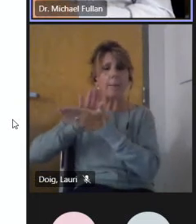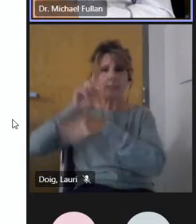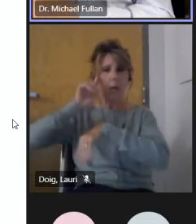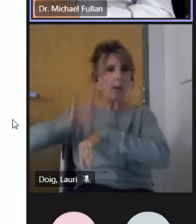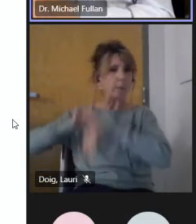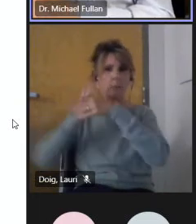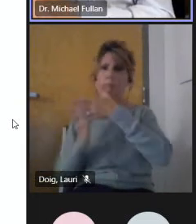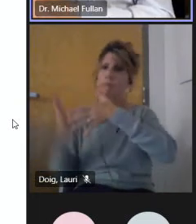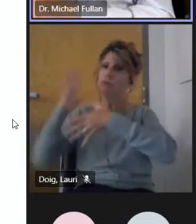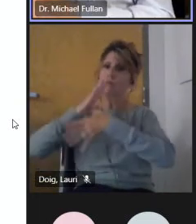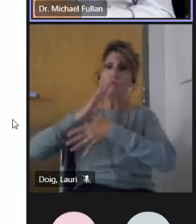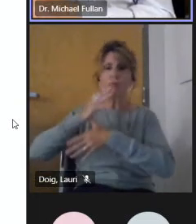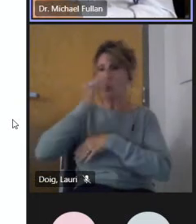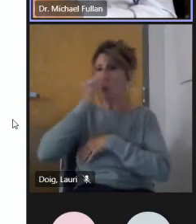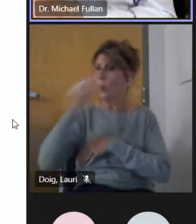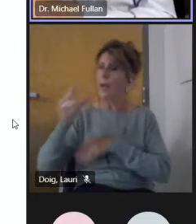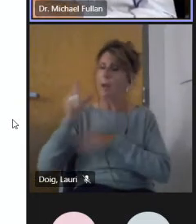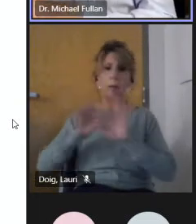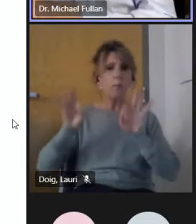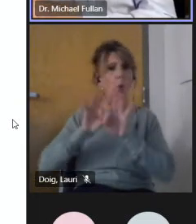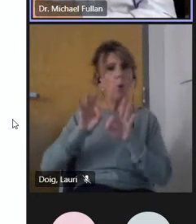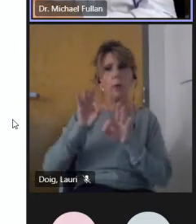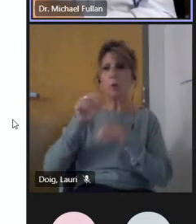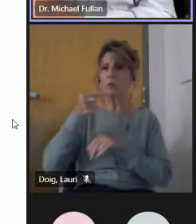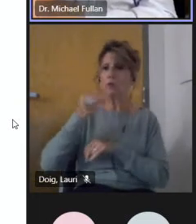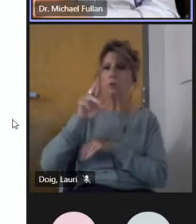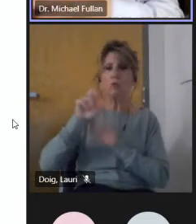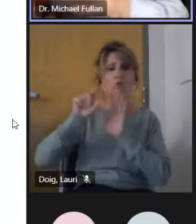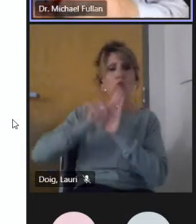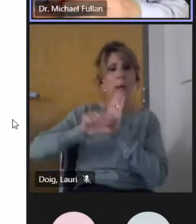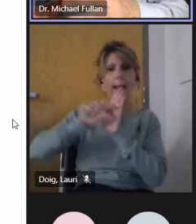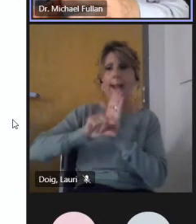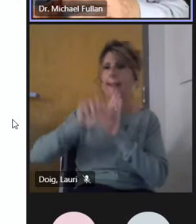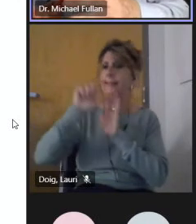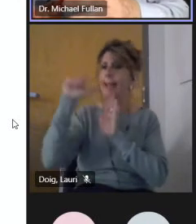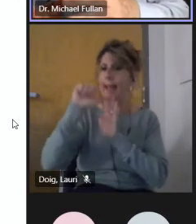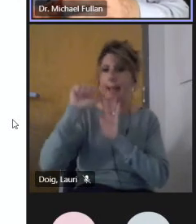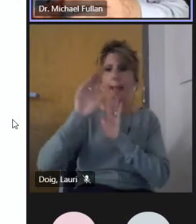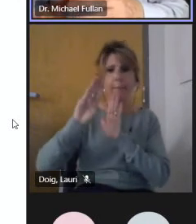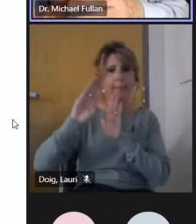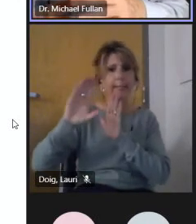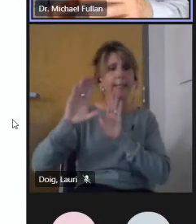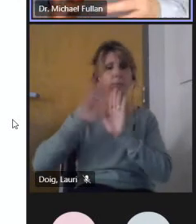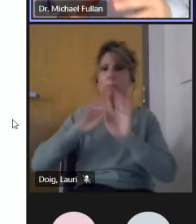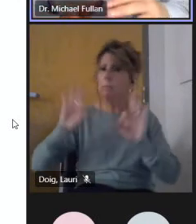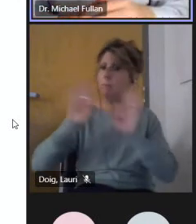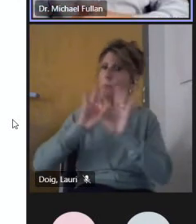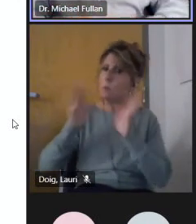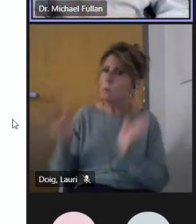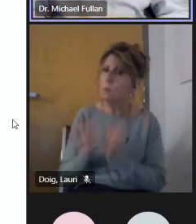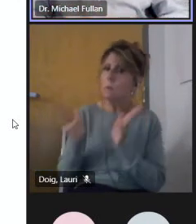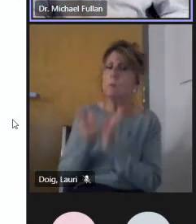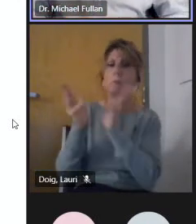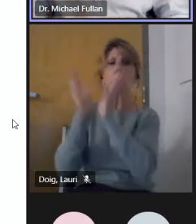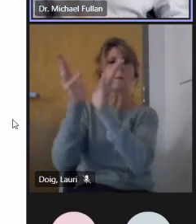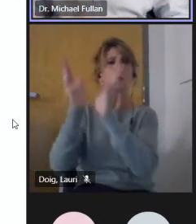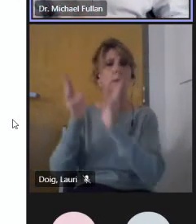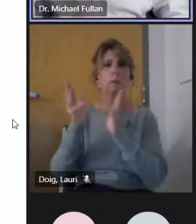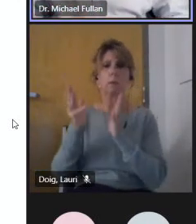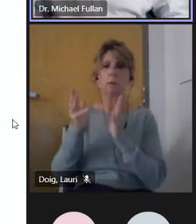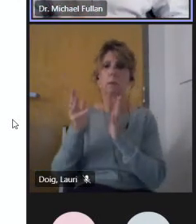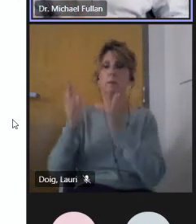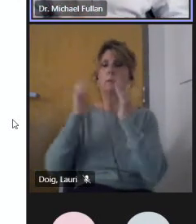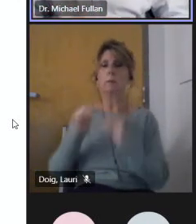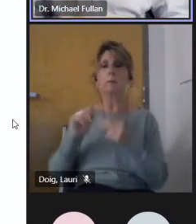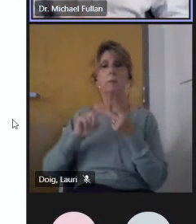with one book called Wounded Winners, even when they win. And also being unfair to a lot that don't get it. Machine